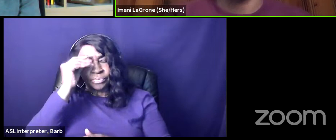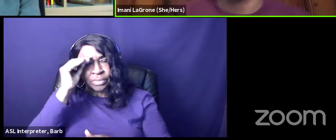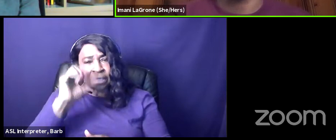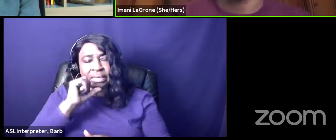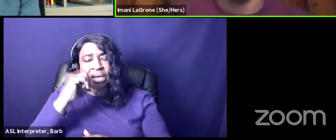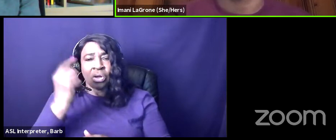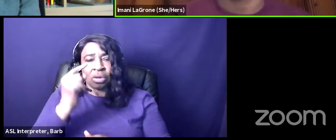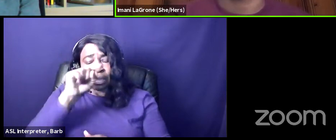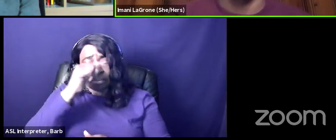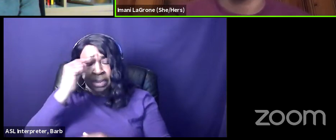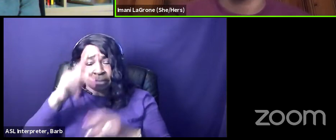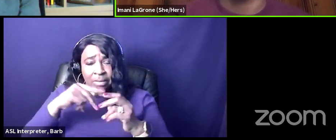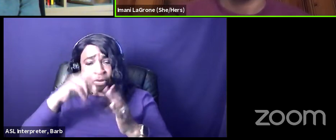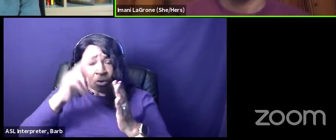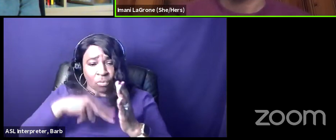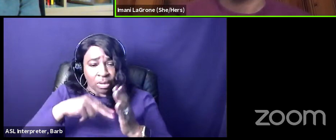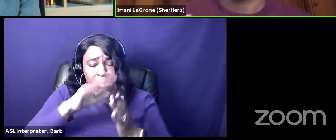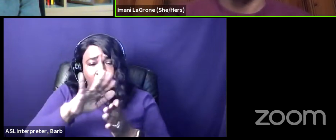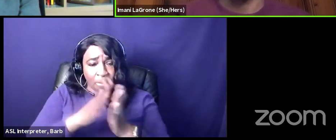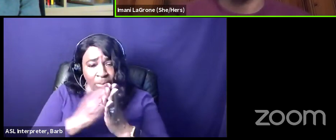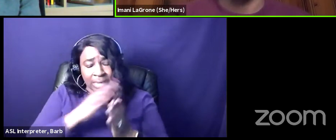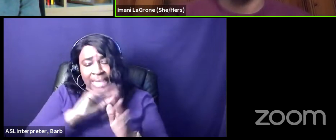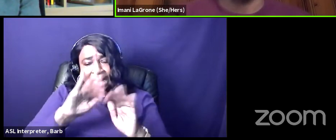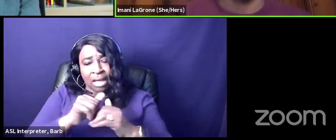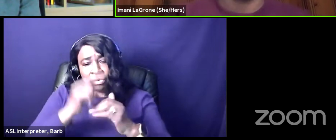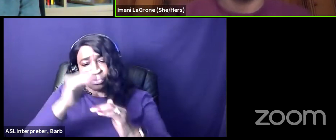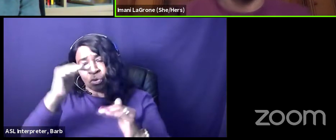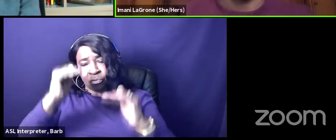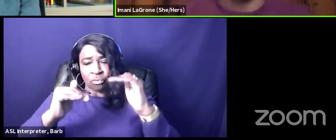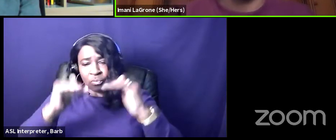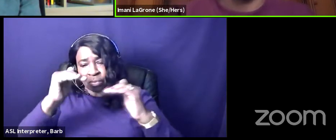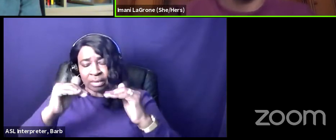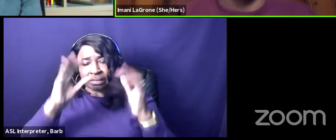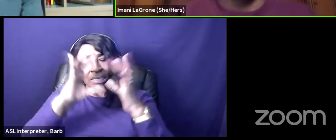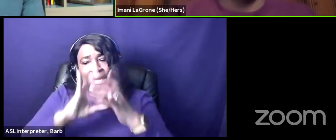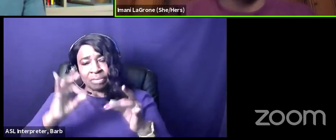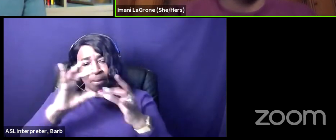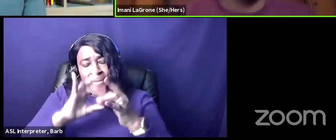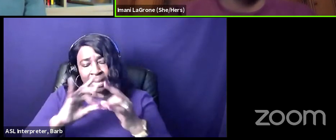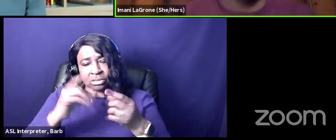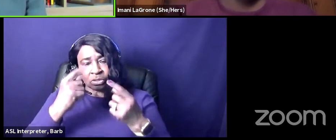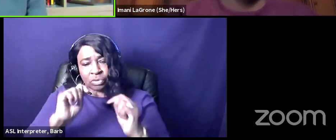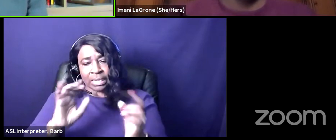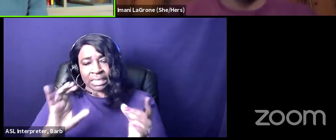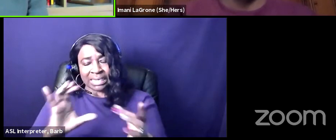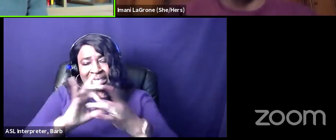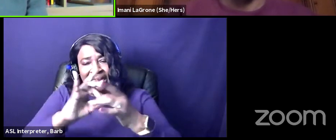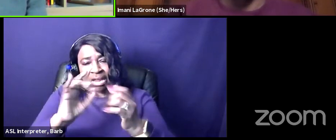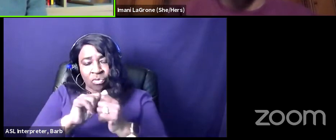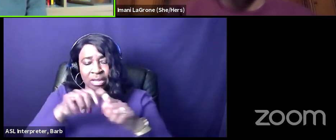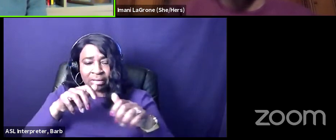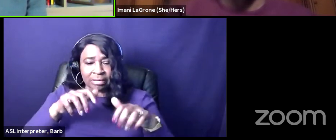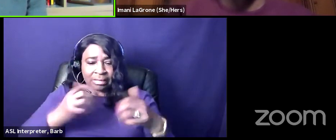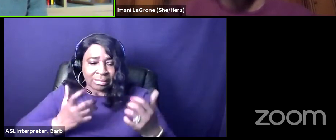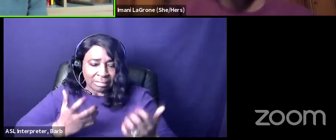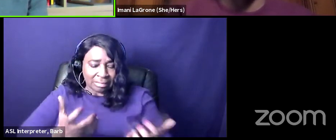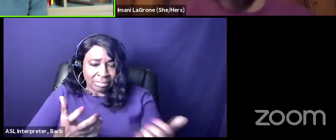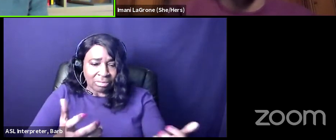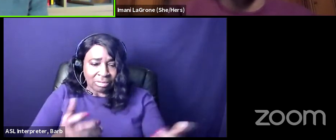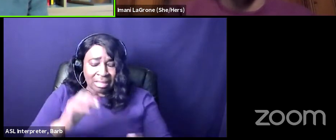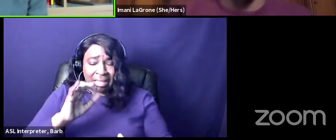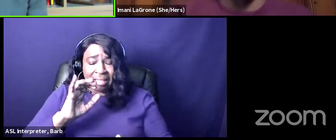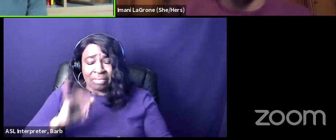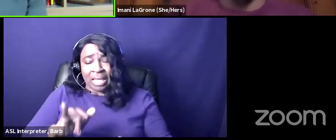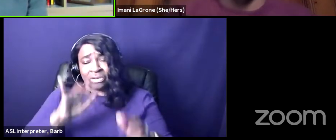may be reading your book and how did you balance sort of messaging to different audiences at once that's a great question that's a hard question